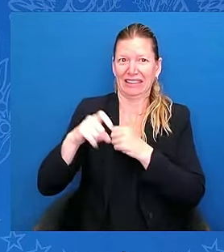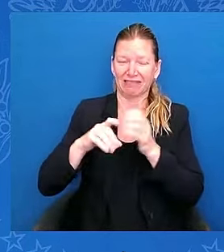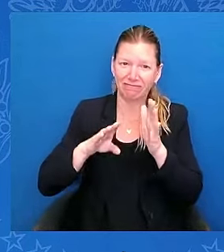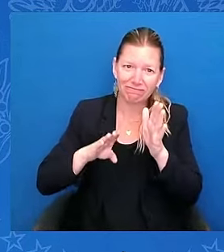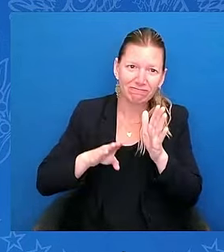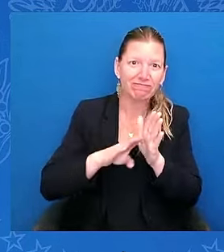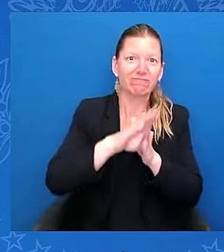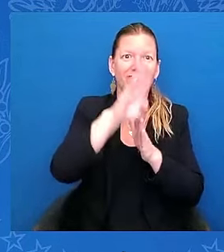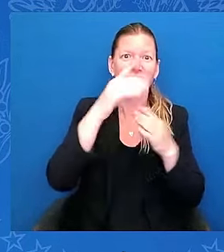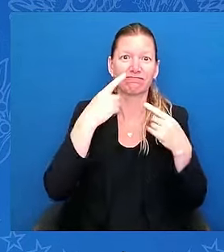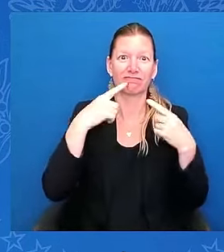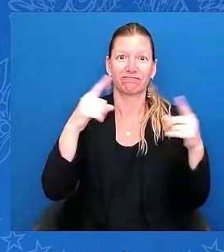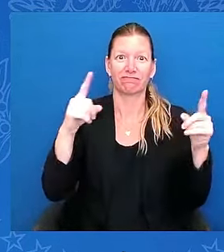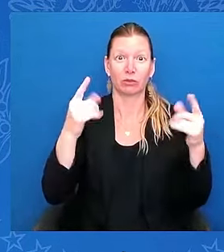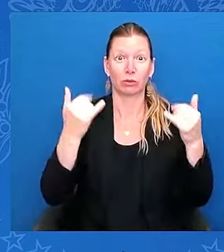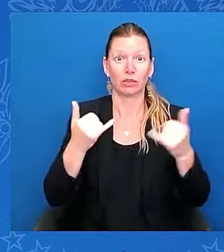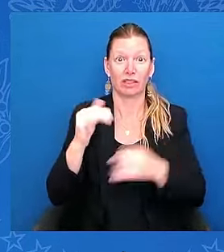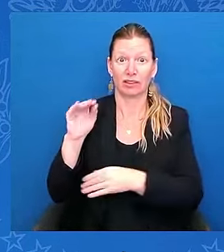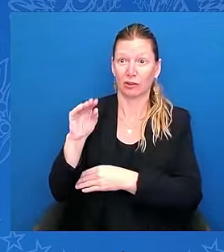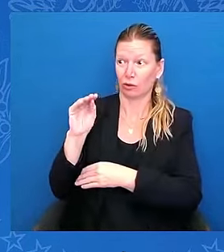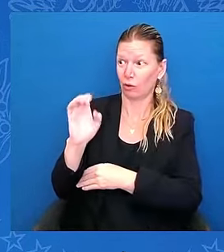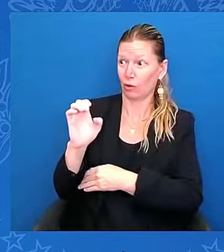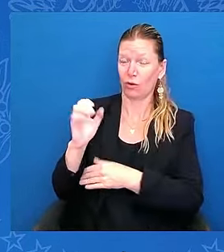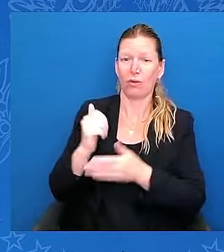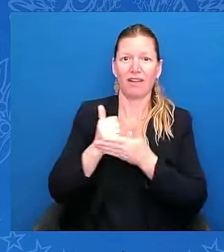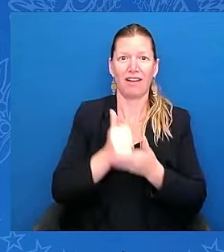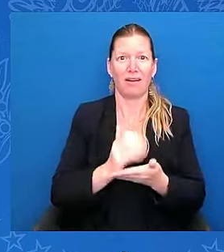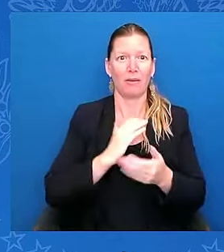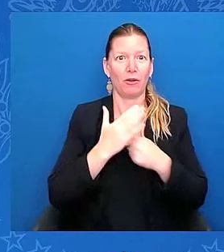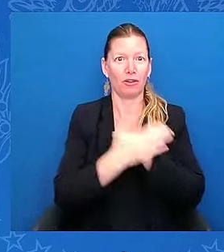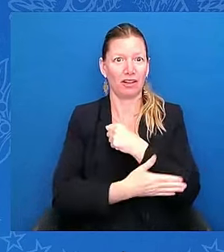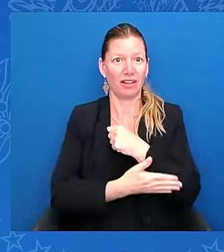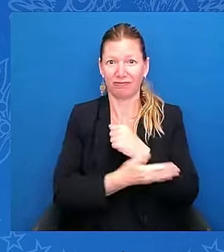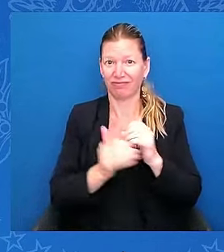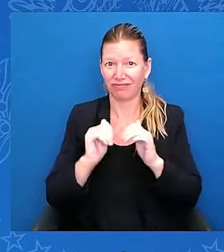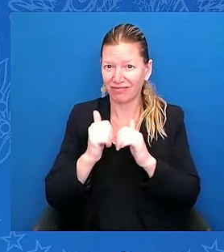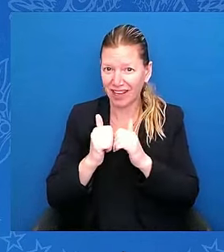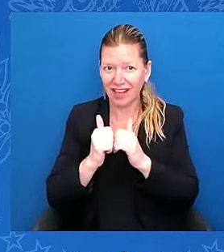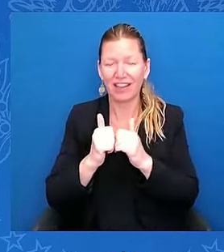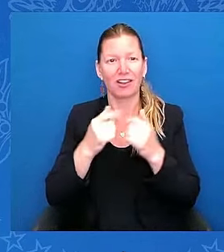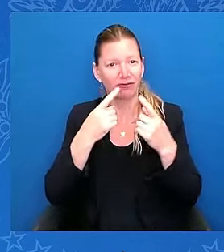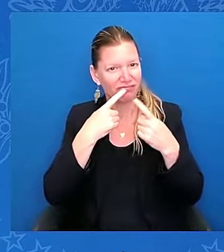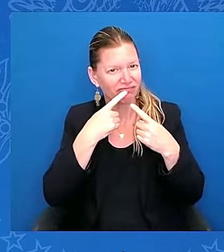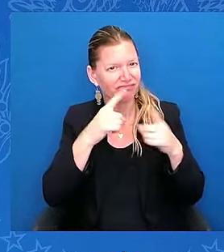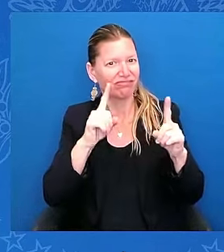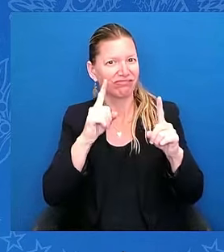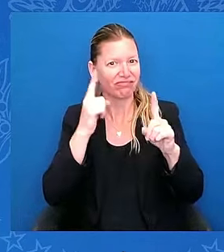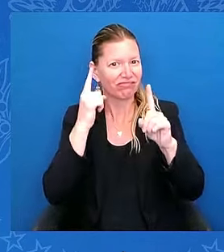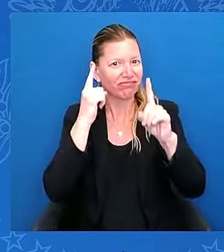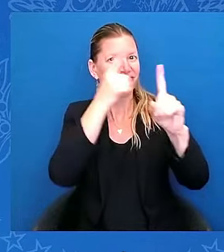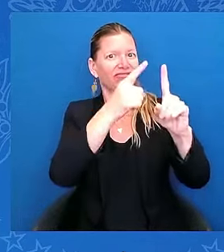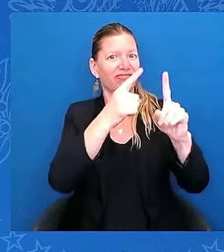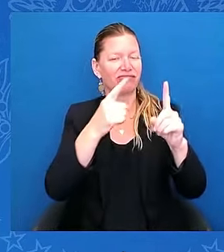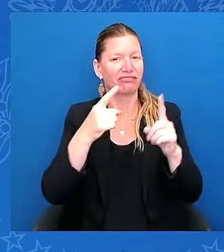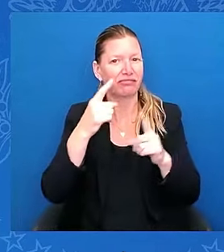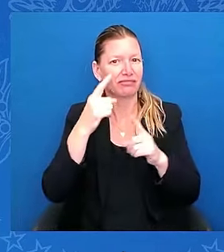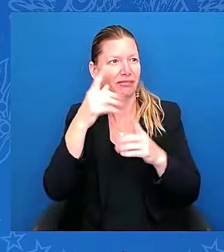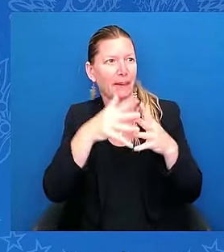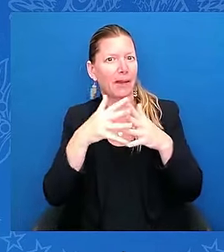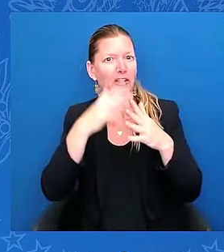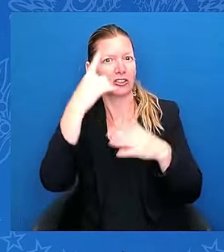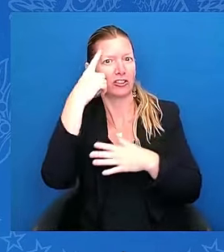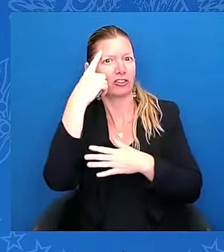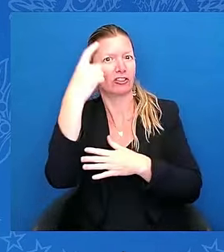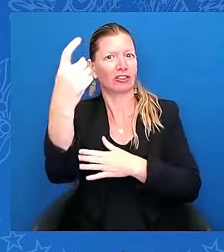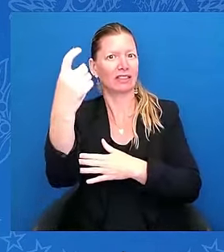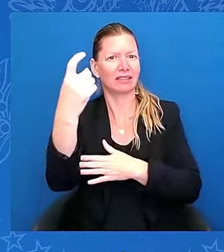continue reaching for the dream of America. America, with our different backgrounds and beliefs, each of us